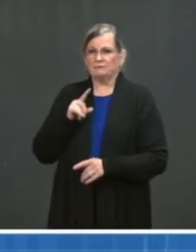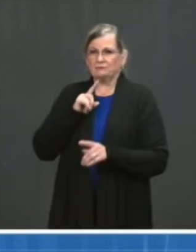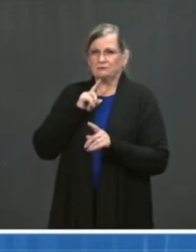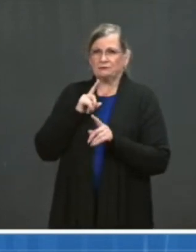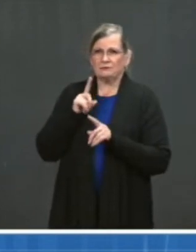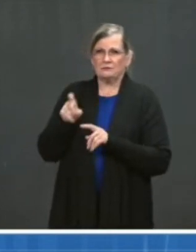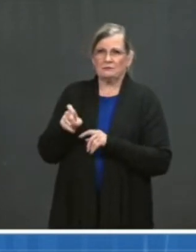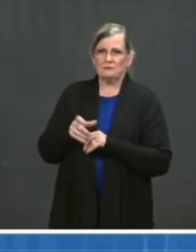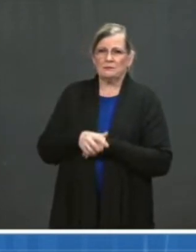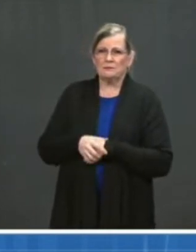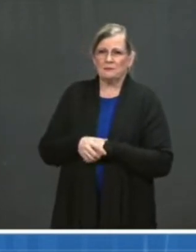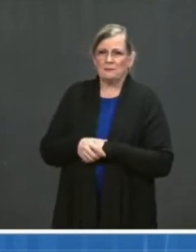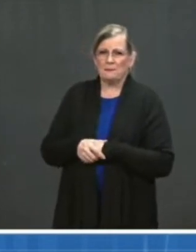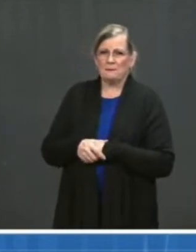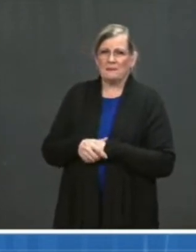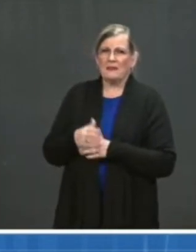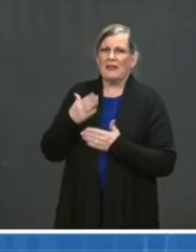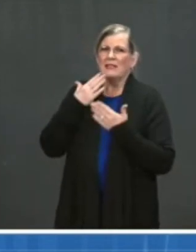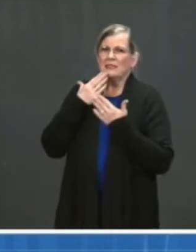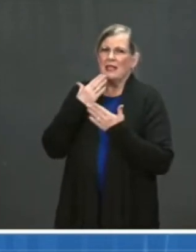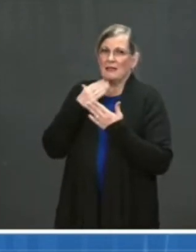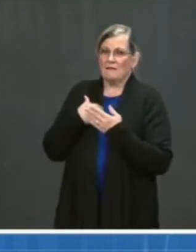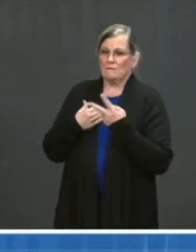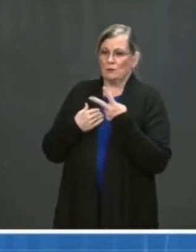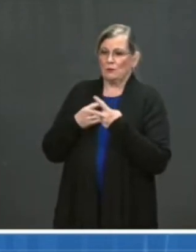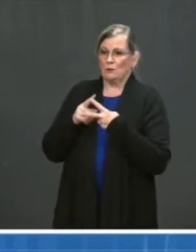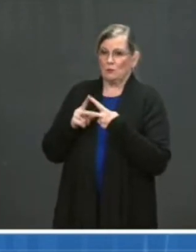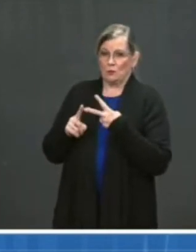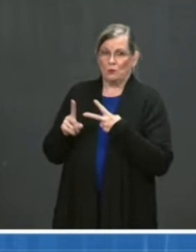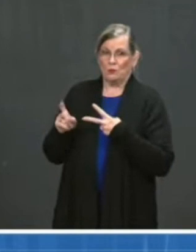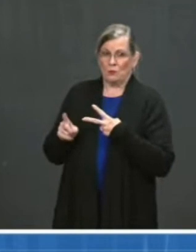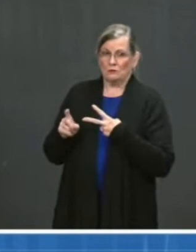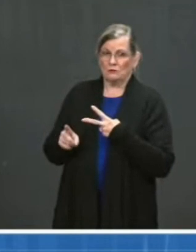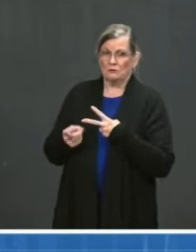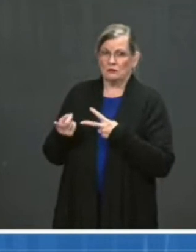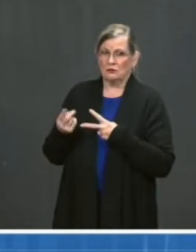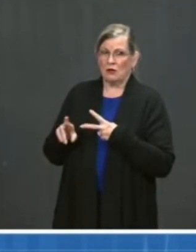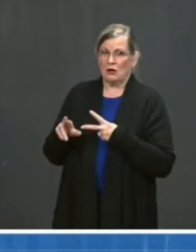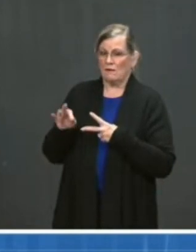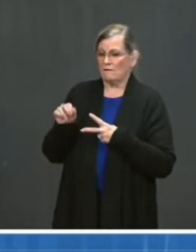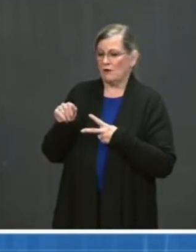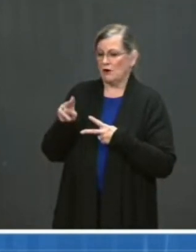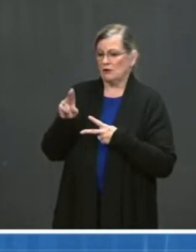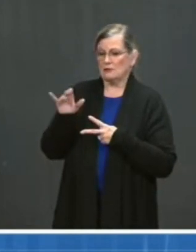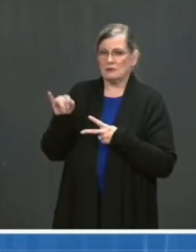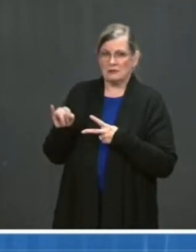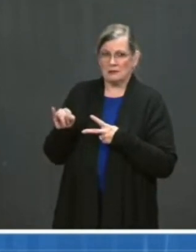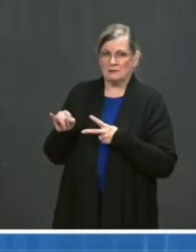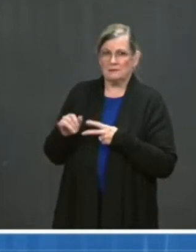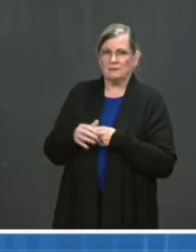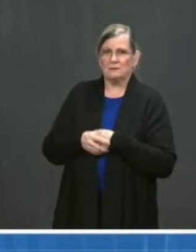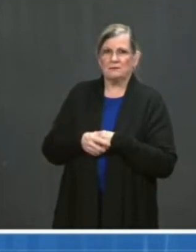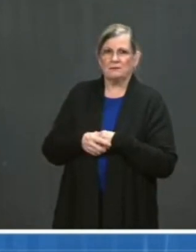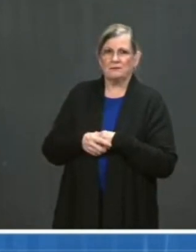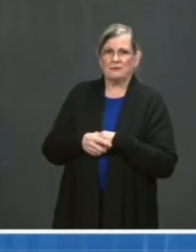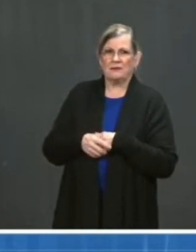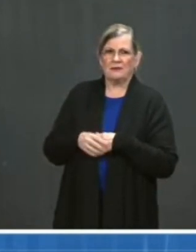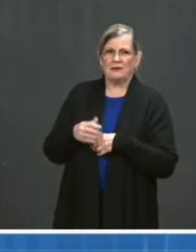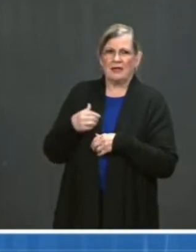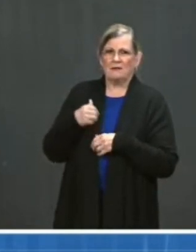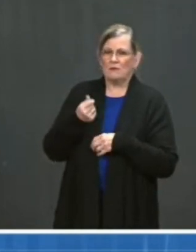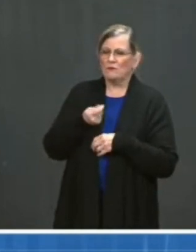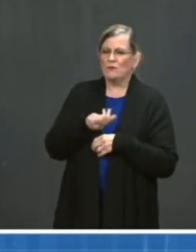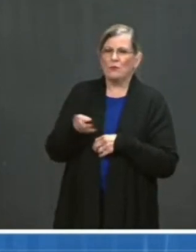Thank you very much. Two quick questions for Dr. Fauci. Number one, there's been reports that there have been thousands of cases of the